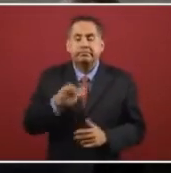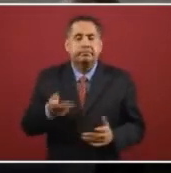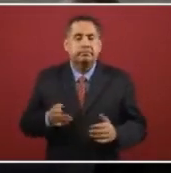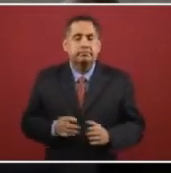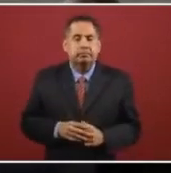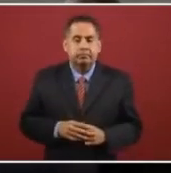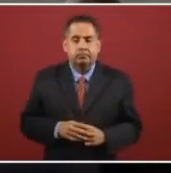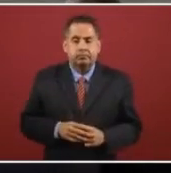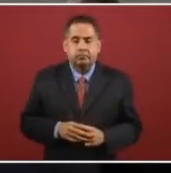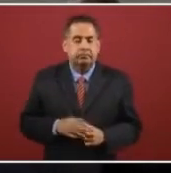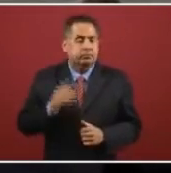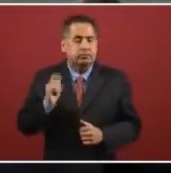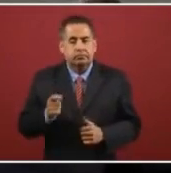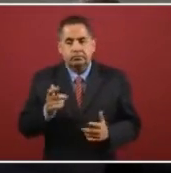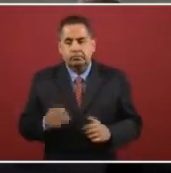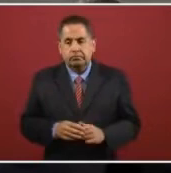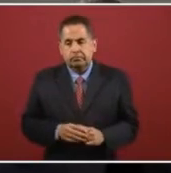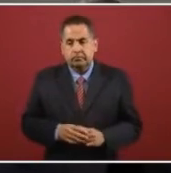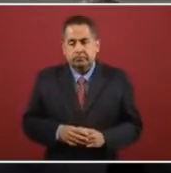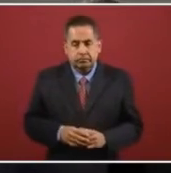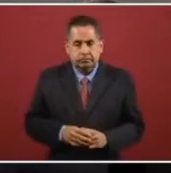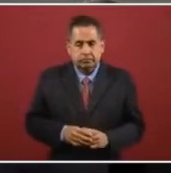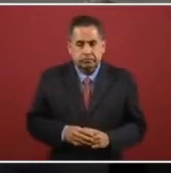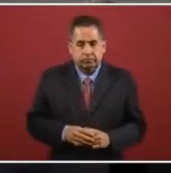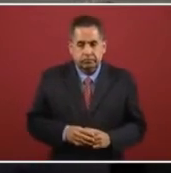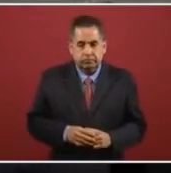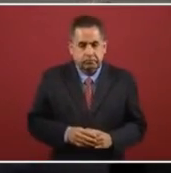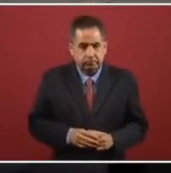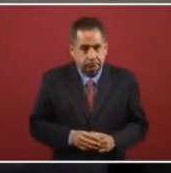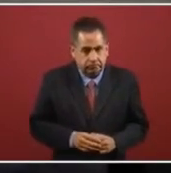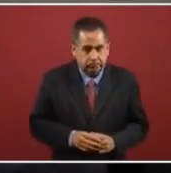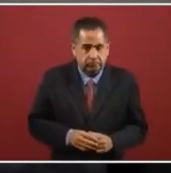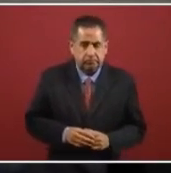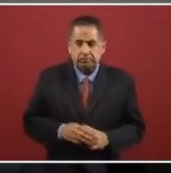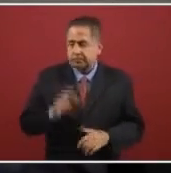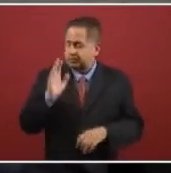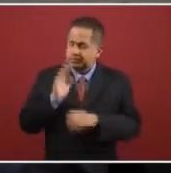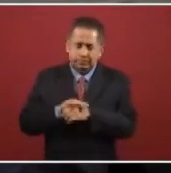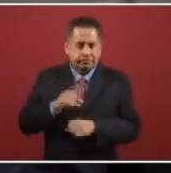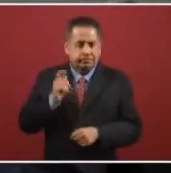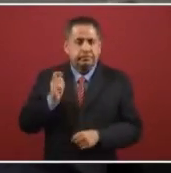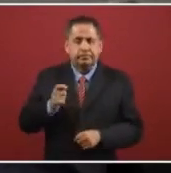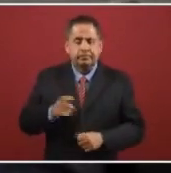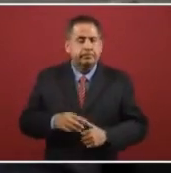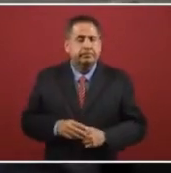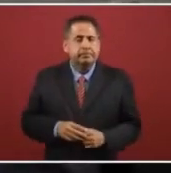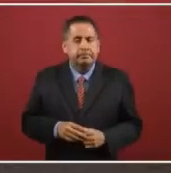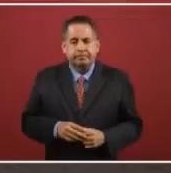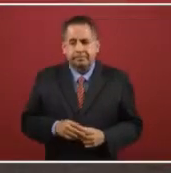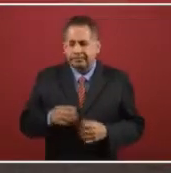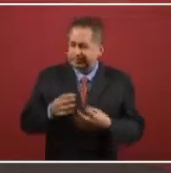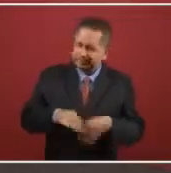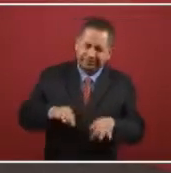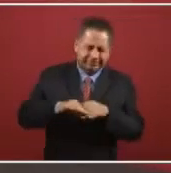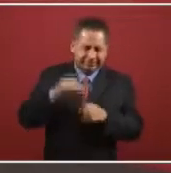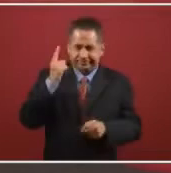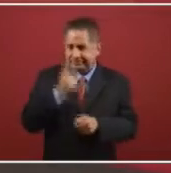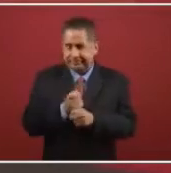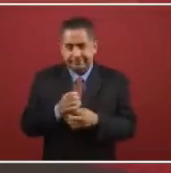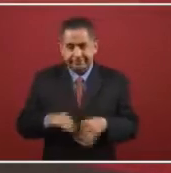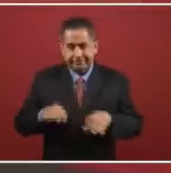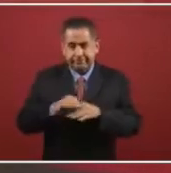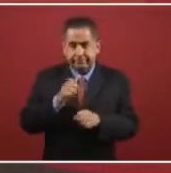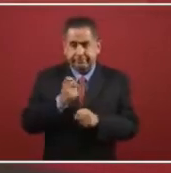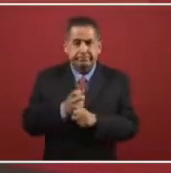what is it that you most, that is most